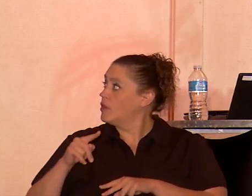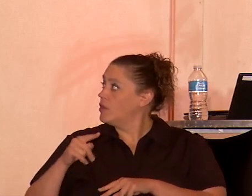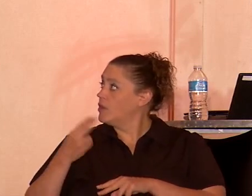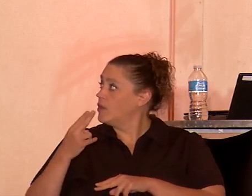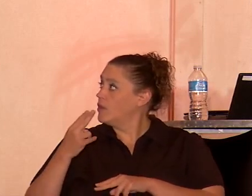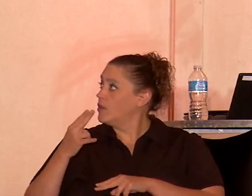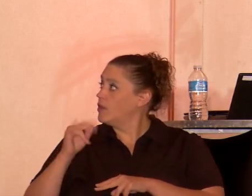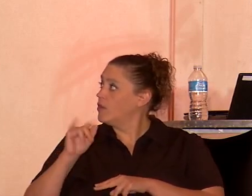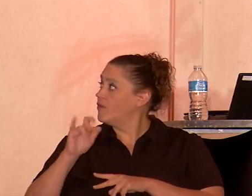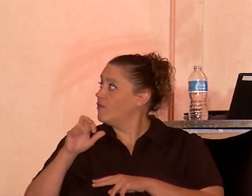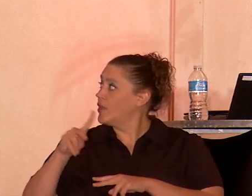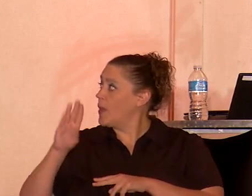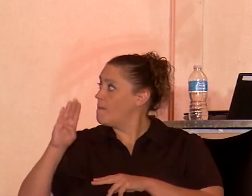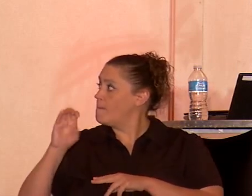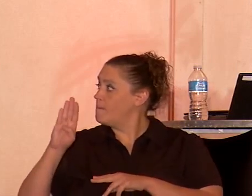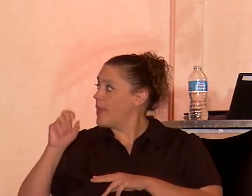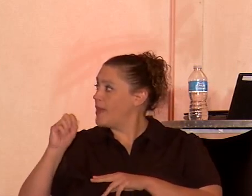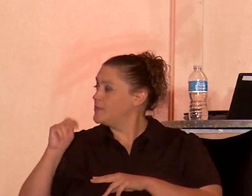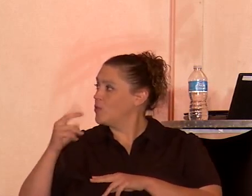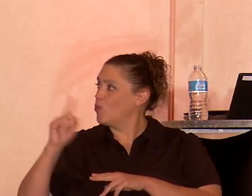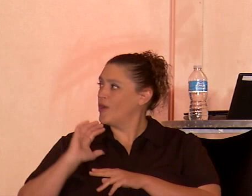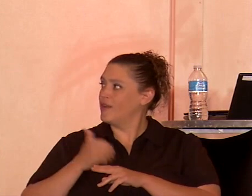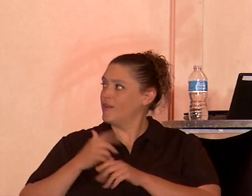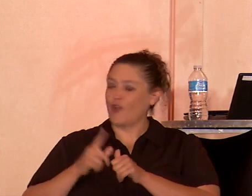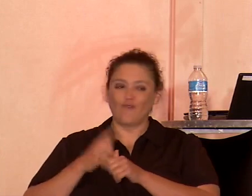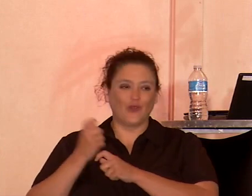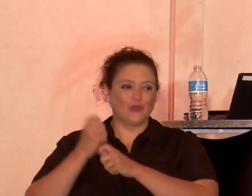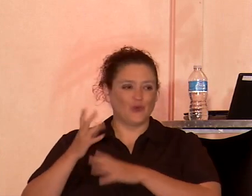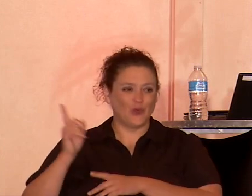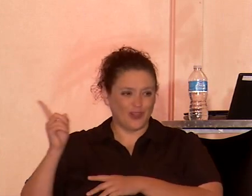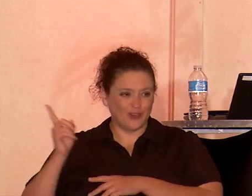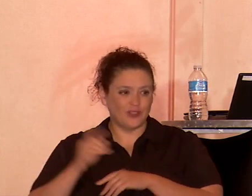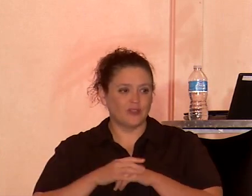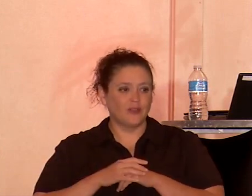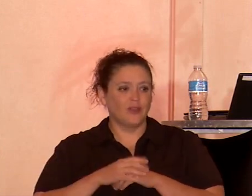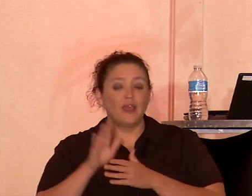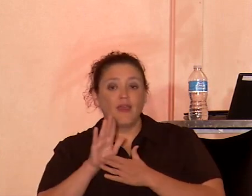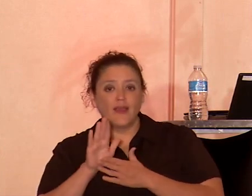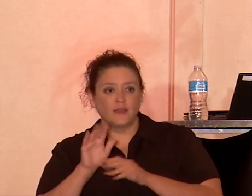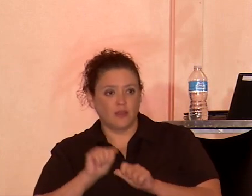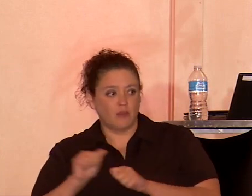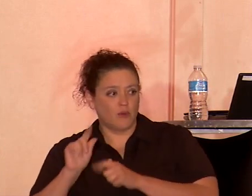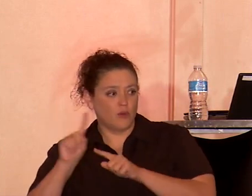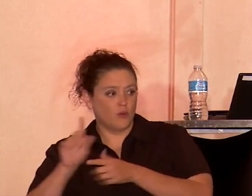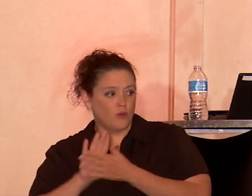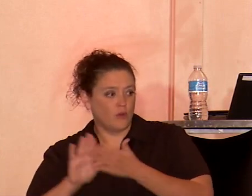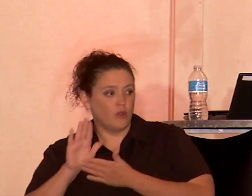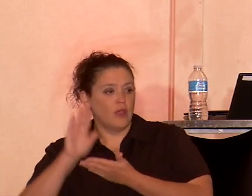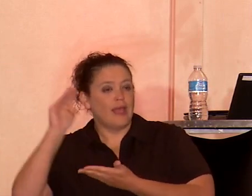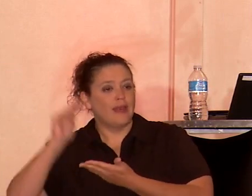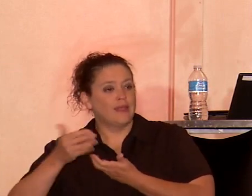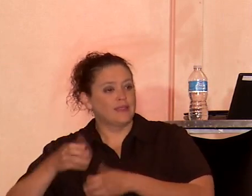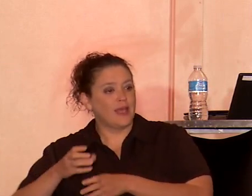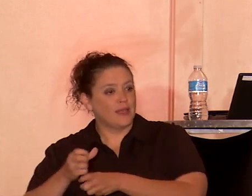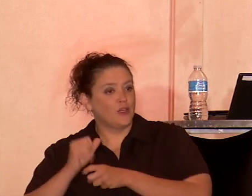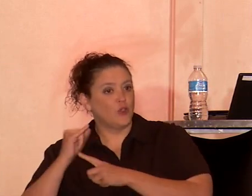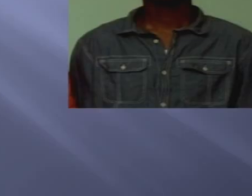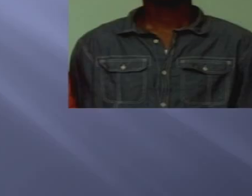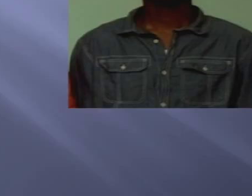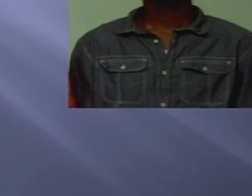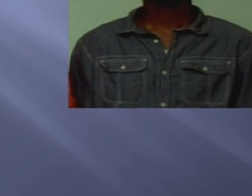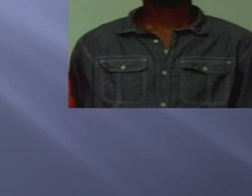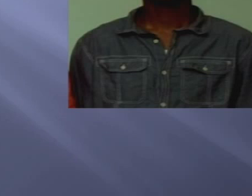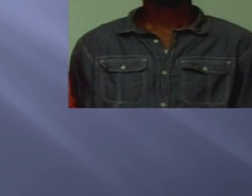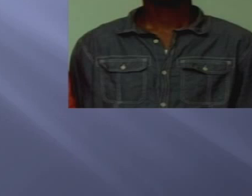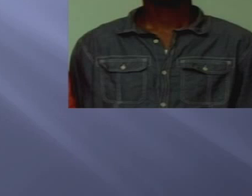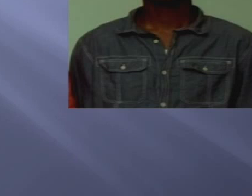Humanist winners, as college material, less likely to get a job, less likely to get